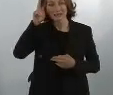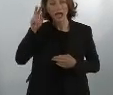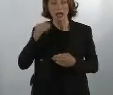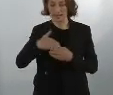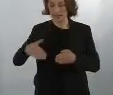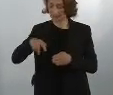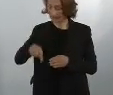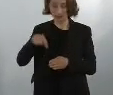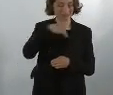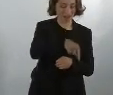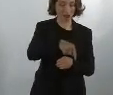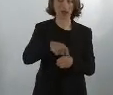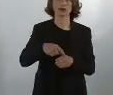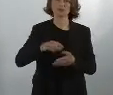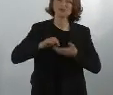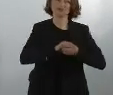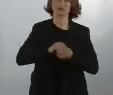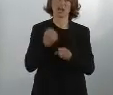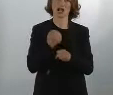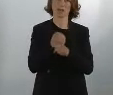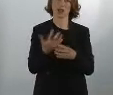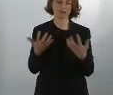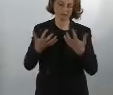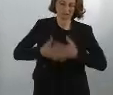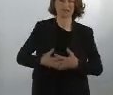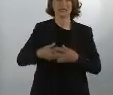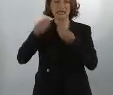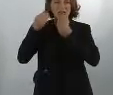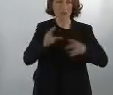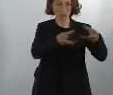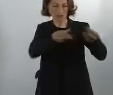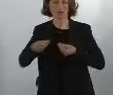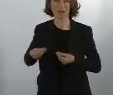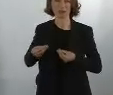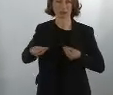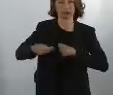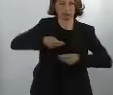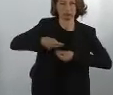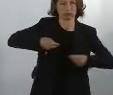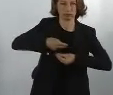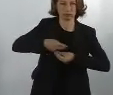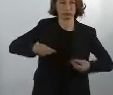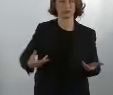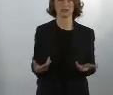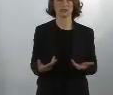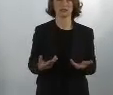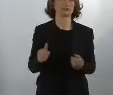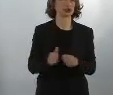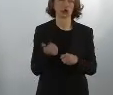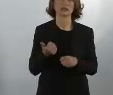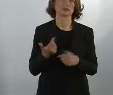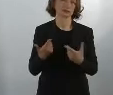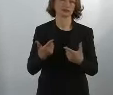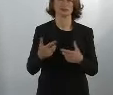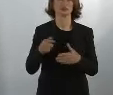to cooperate at international level, that they share information more intensively. And this is